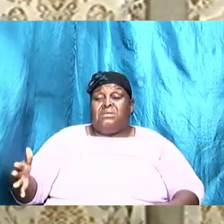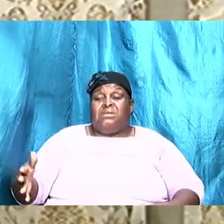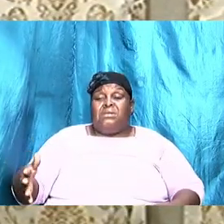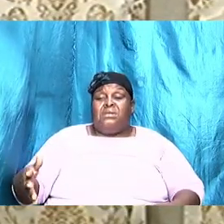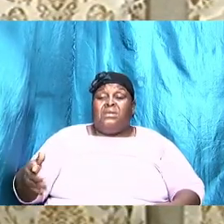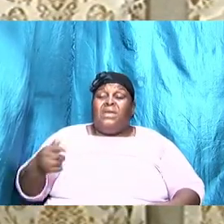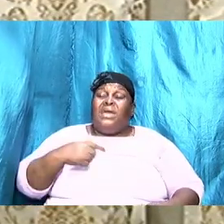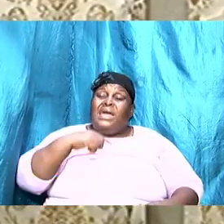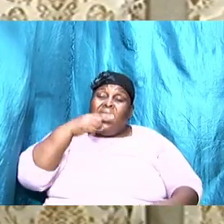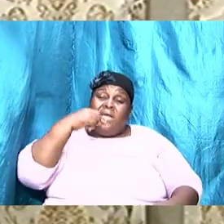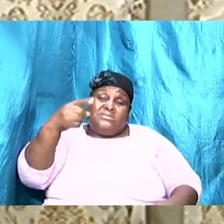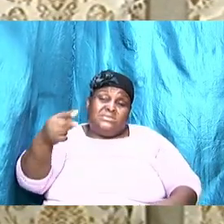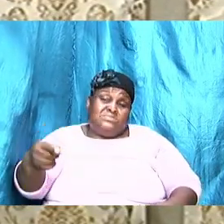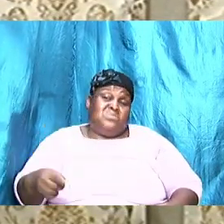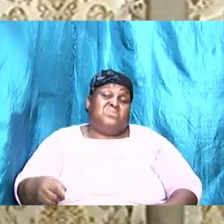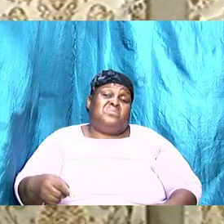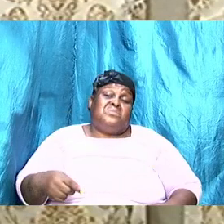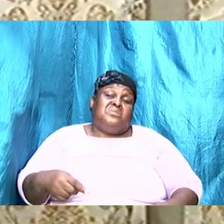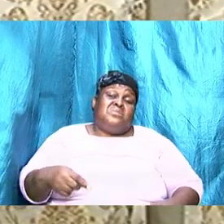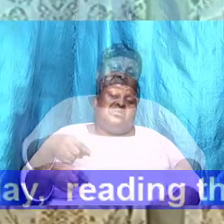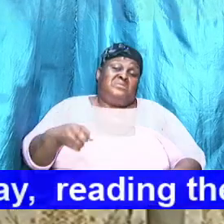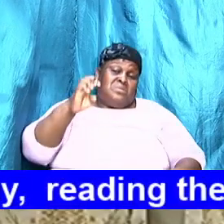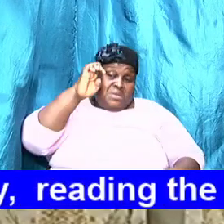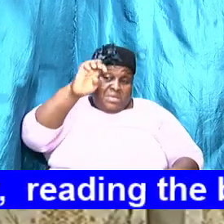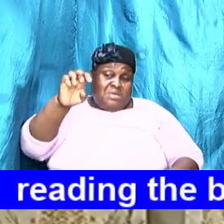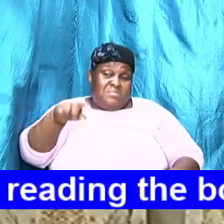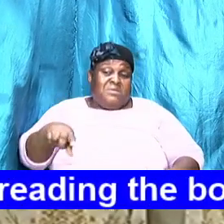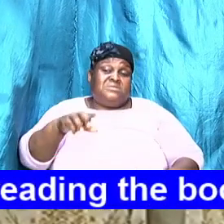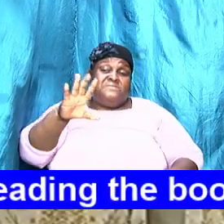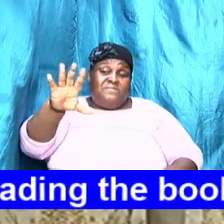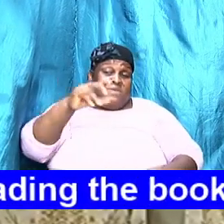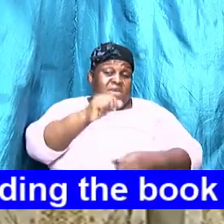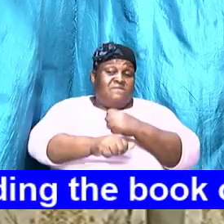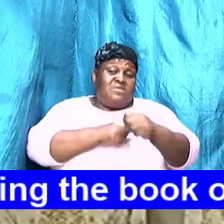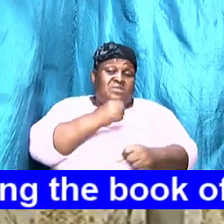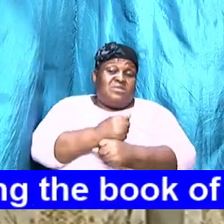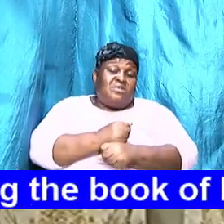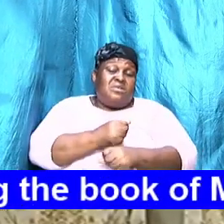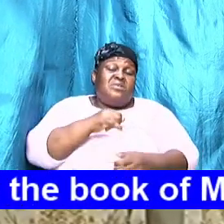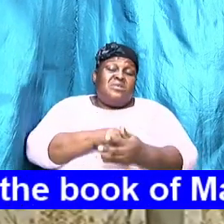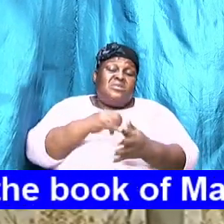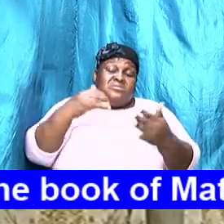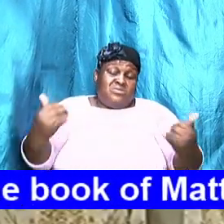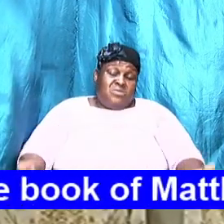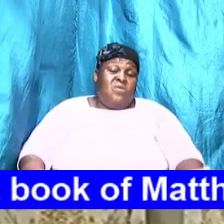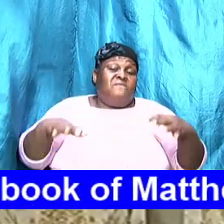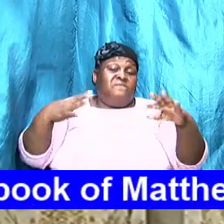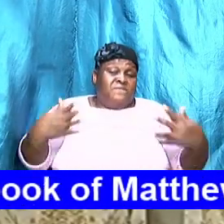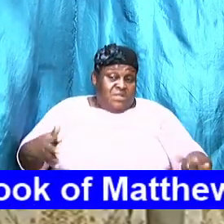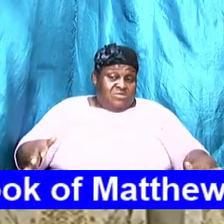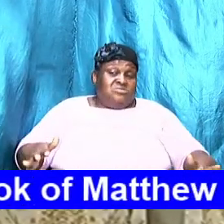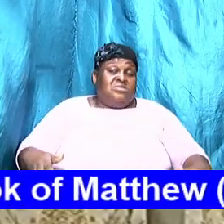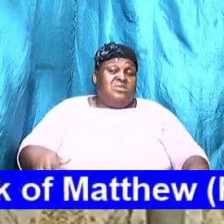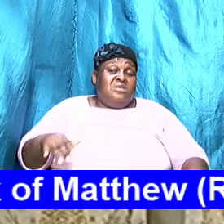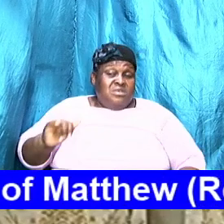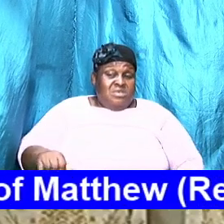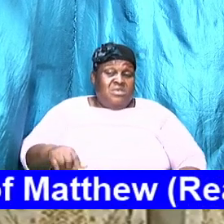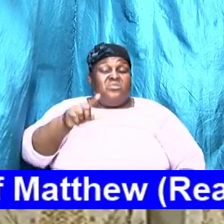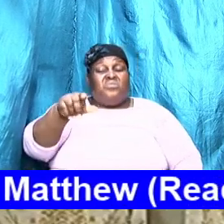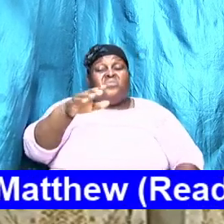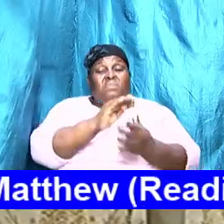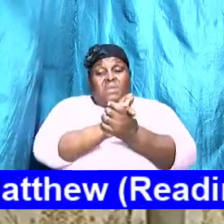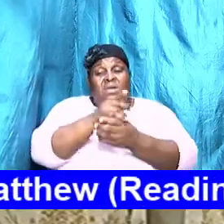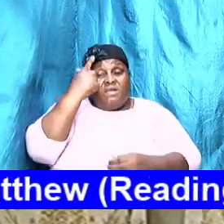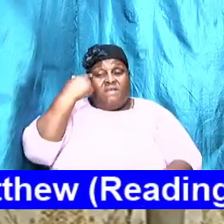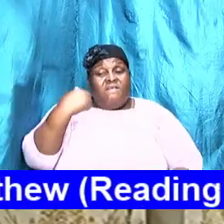spoken to him in these five years it is now over yet you are married for 20 years